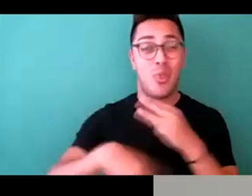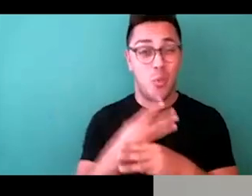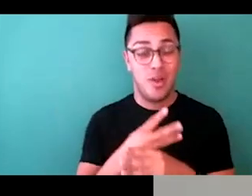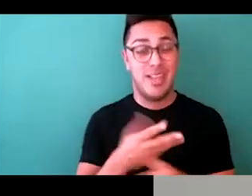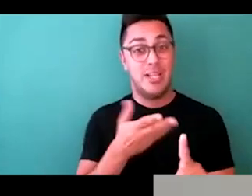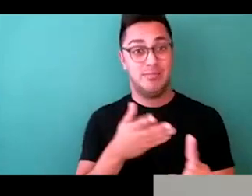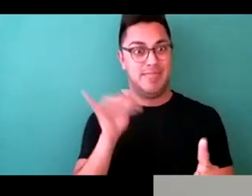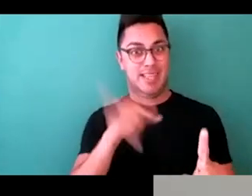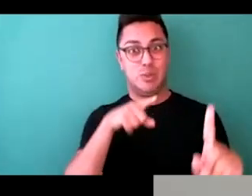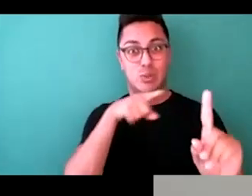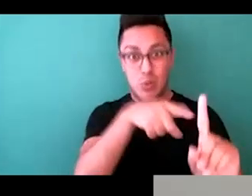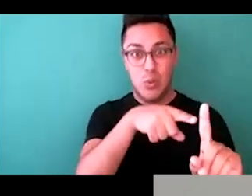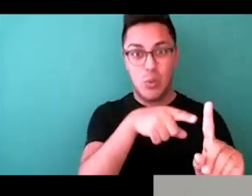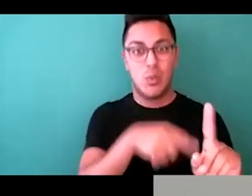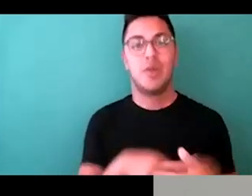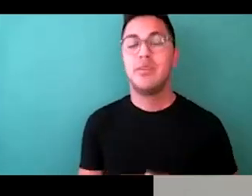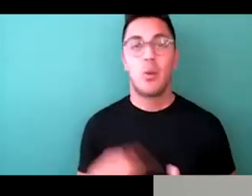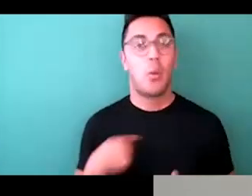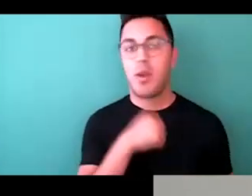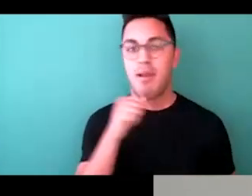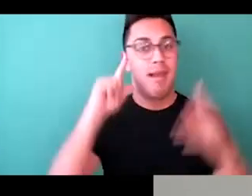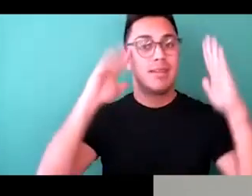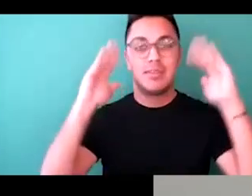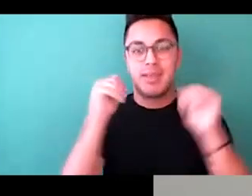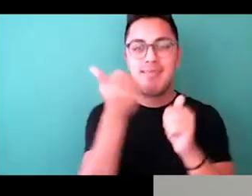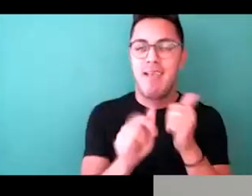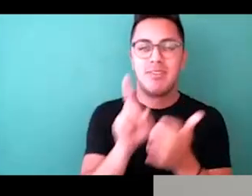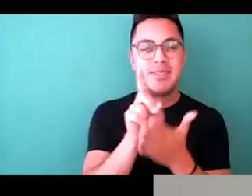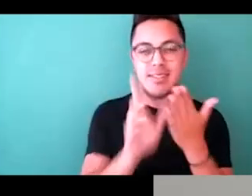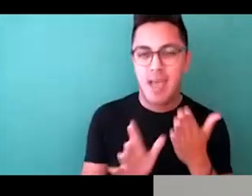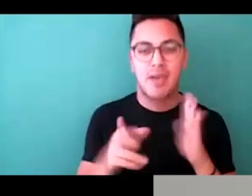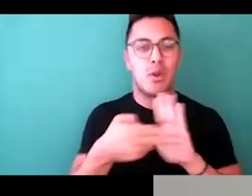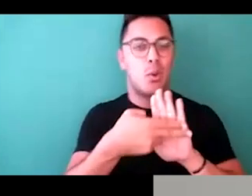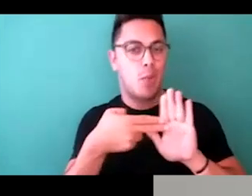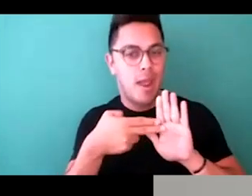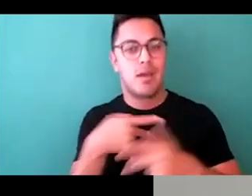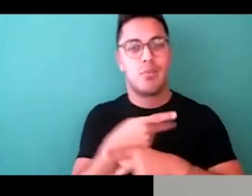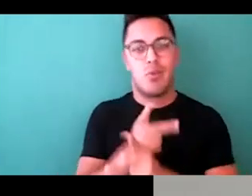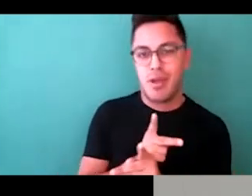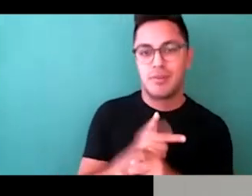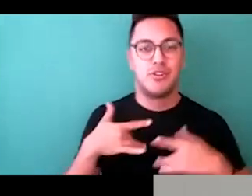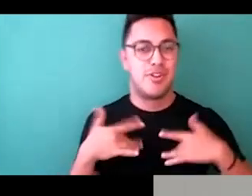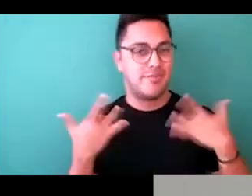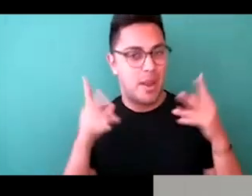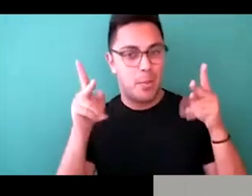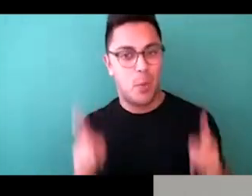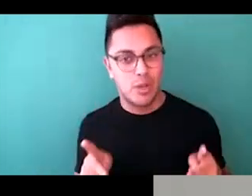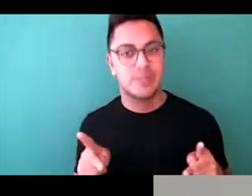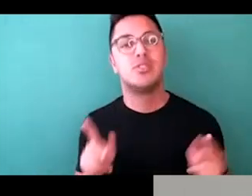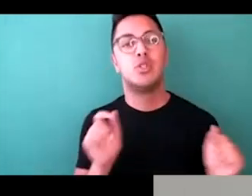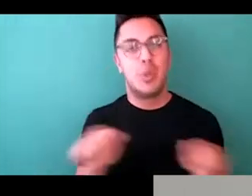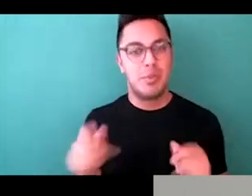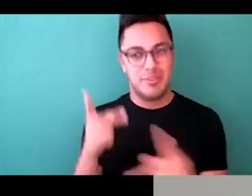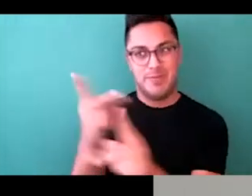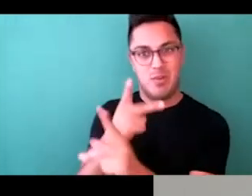And we're not expecting every designer or brand or production or event person to be able to figure this